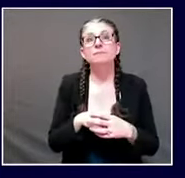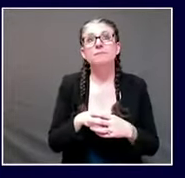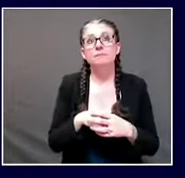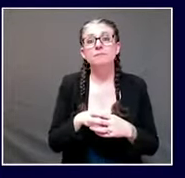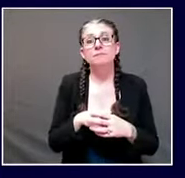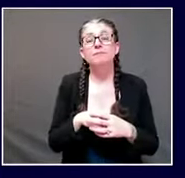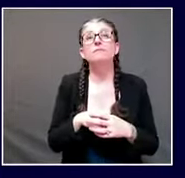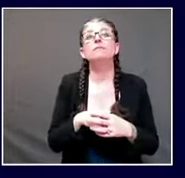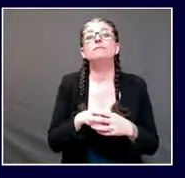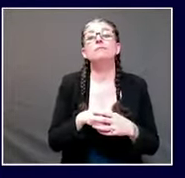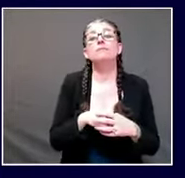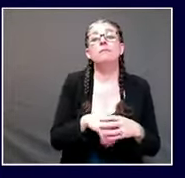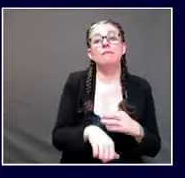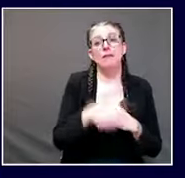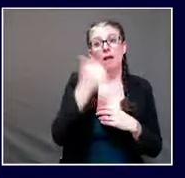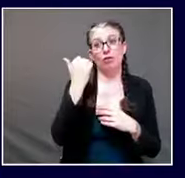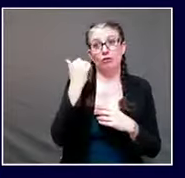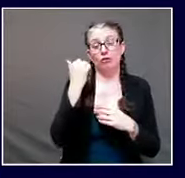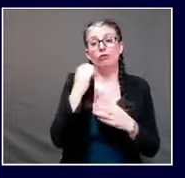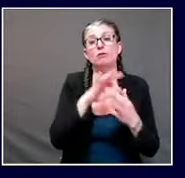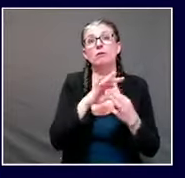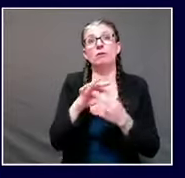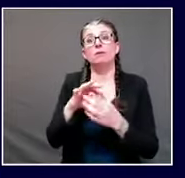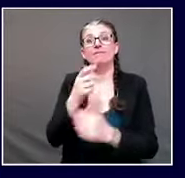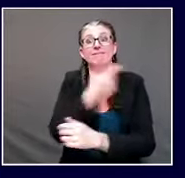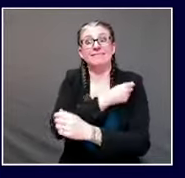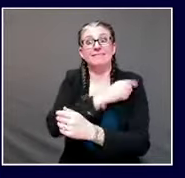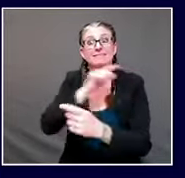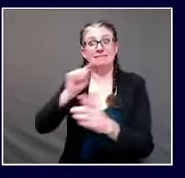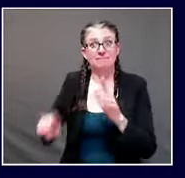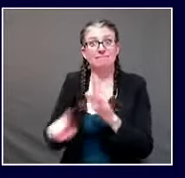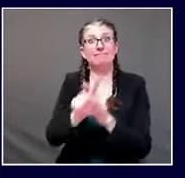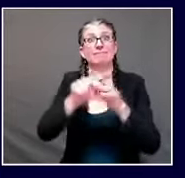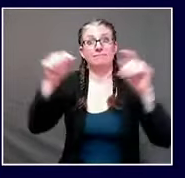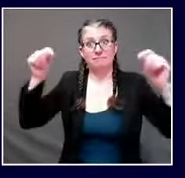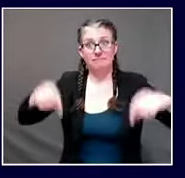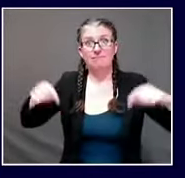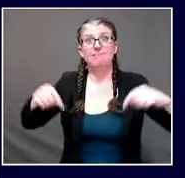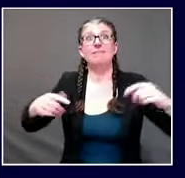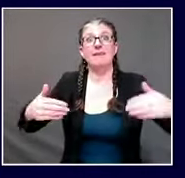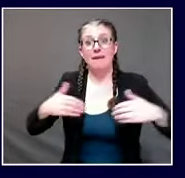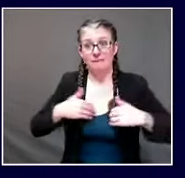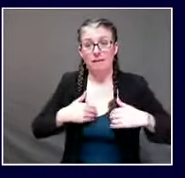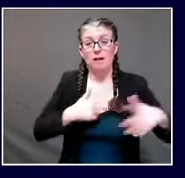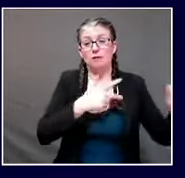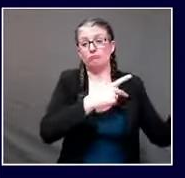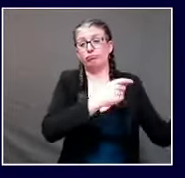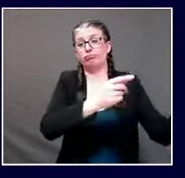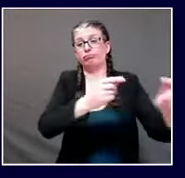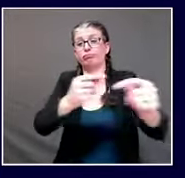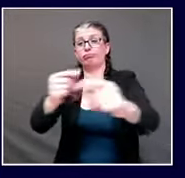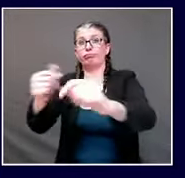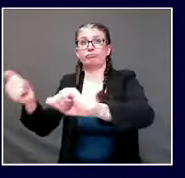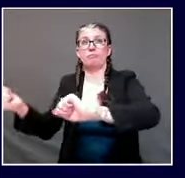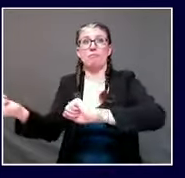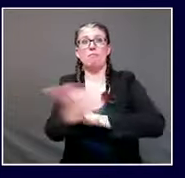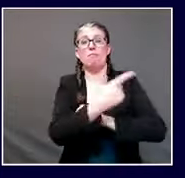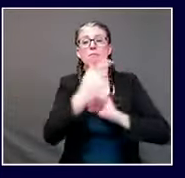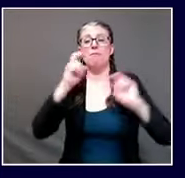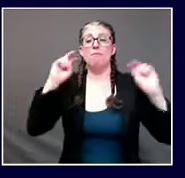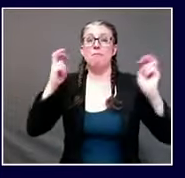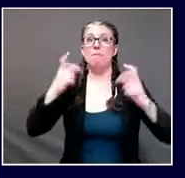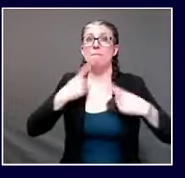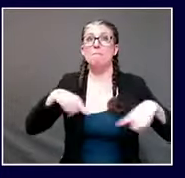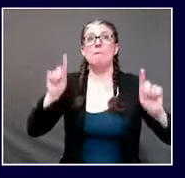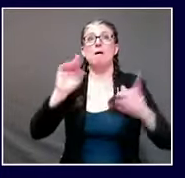vanquished and we can go back entirely to pre-covid times there will still be infections there will still be flare-ups there will still be